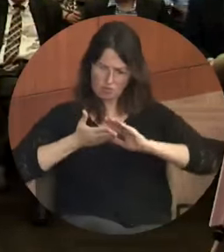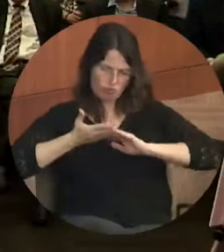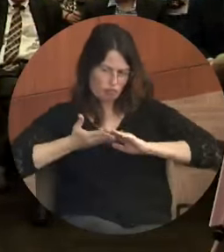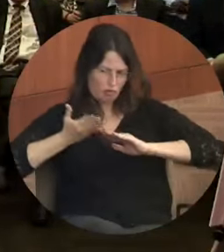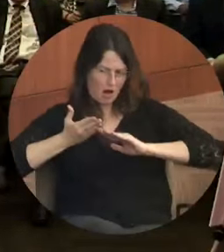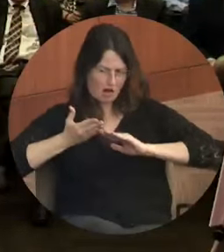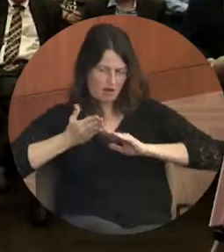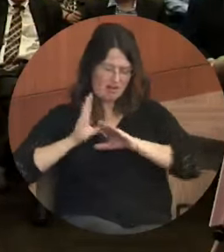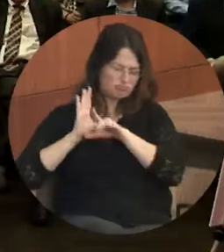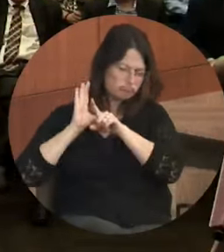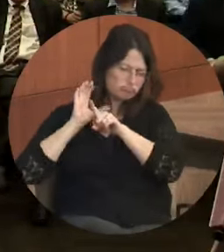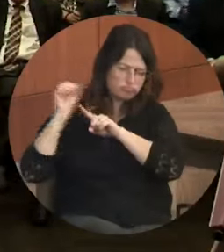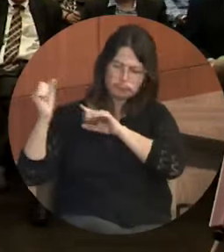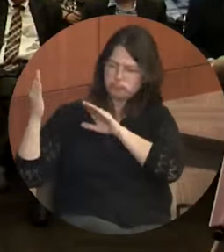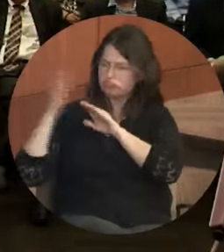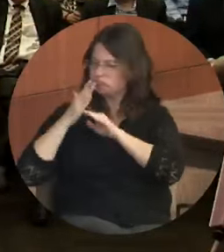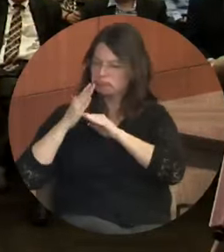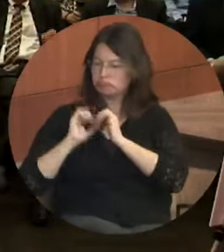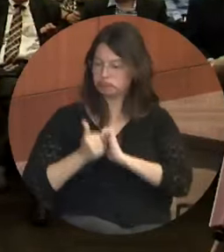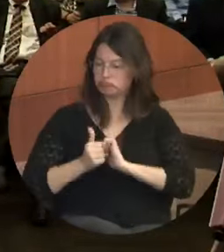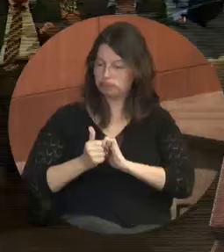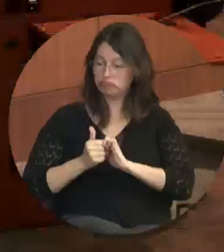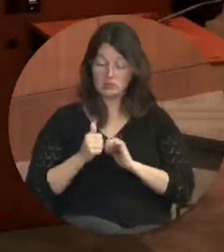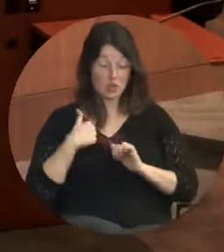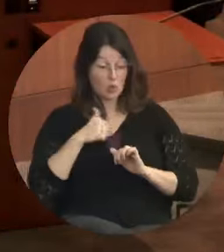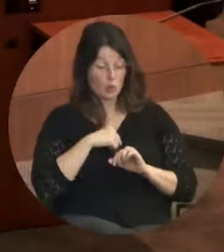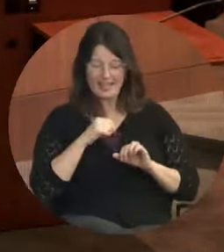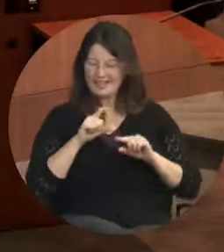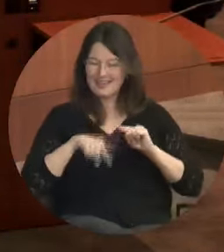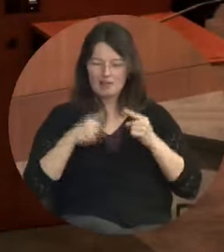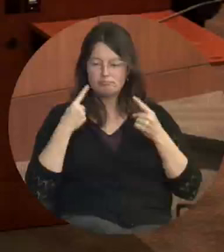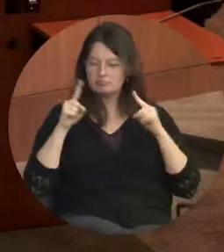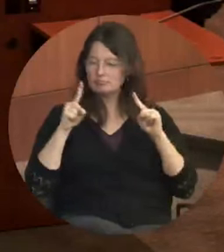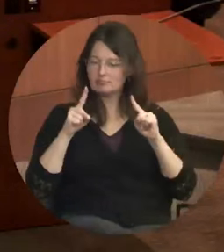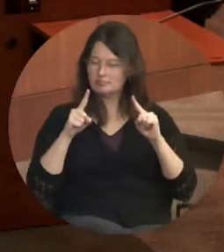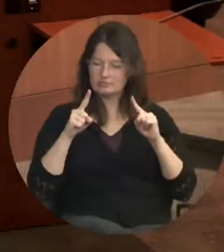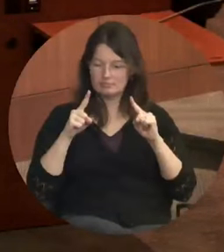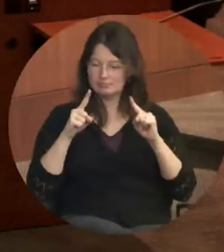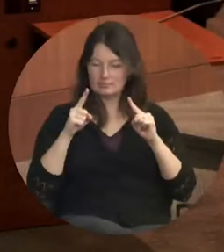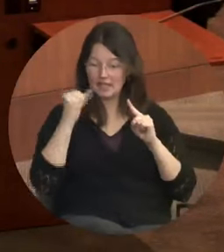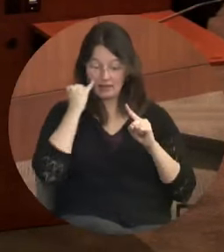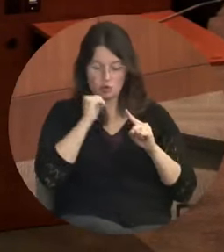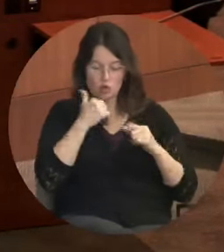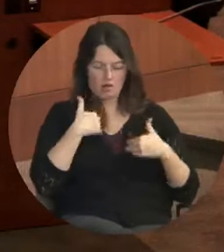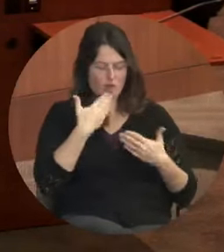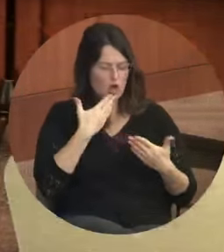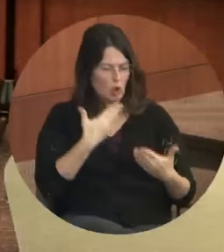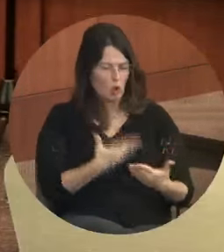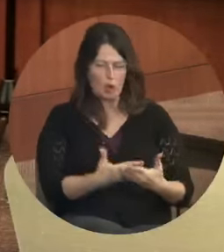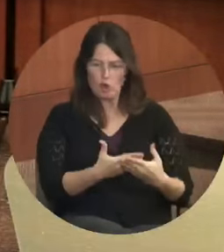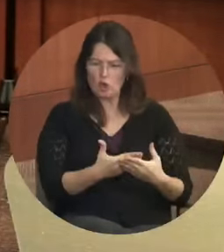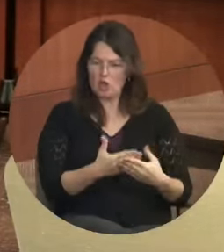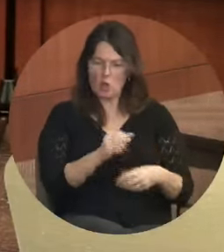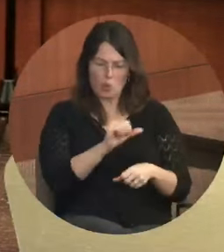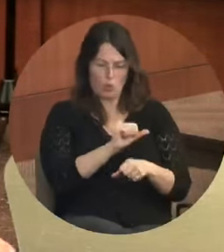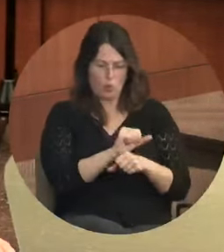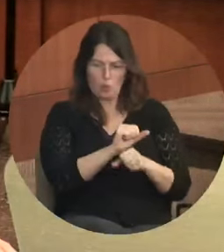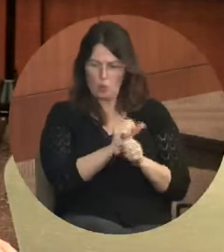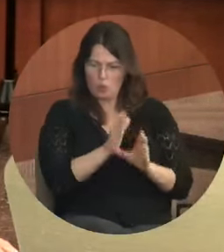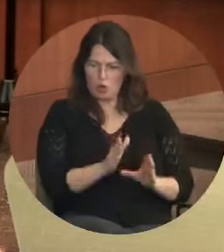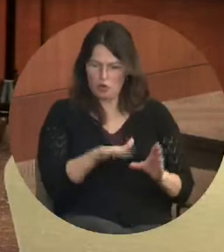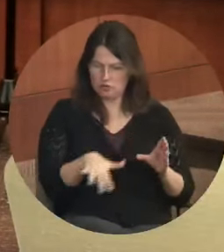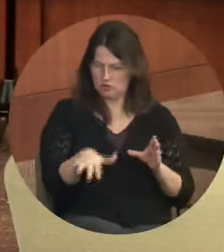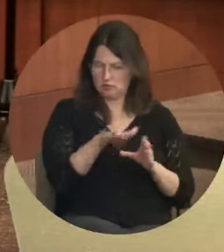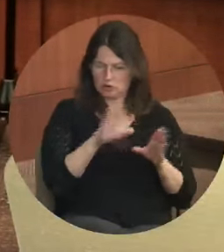can't hope to achieve progress in the first four without a high-performance workforce. So we want to continue our employee